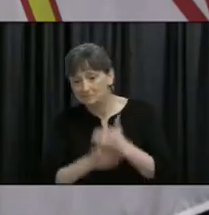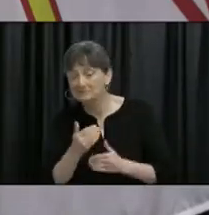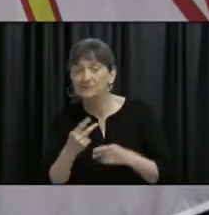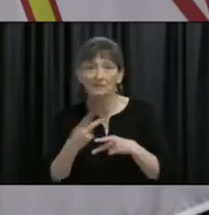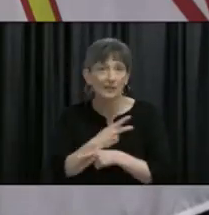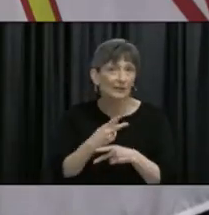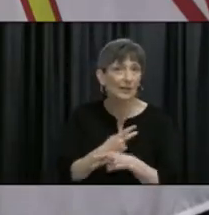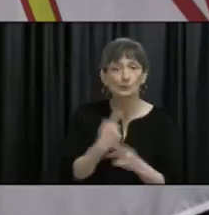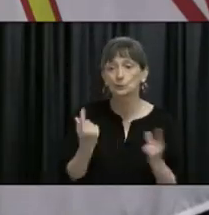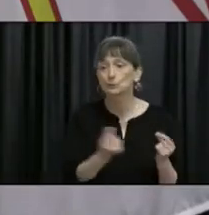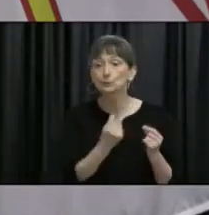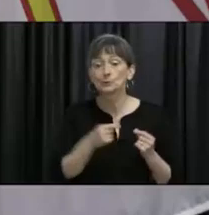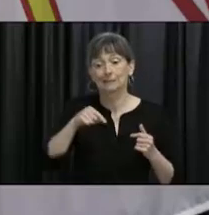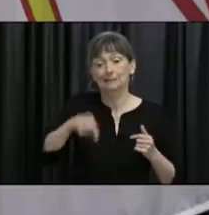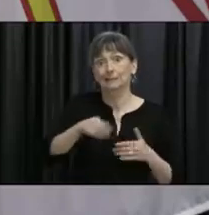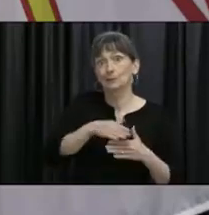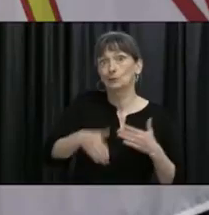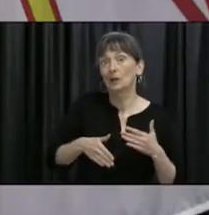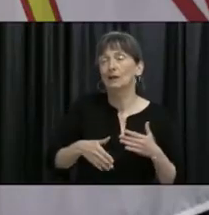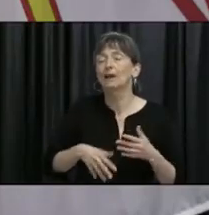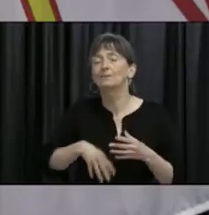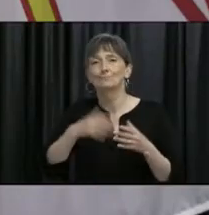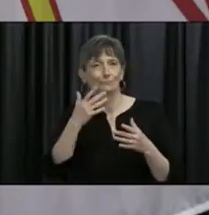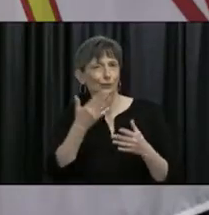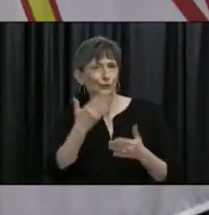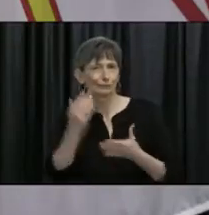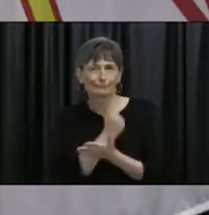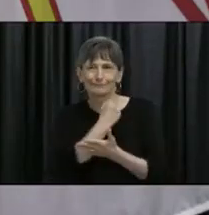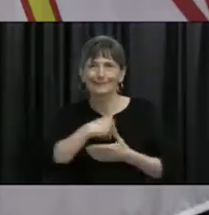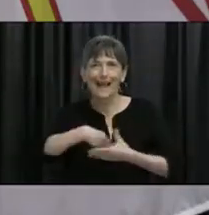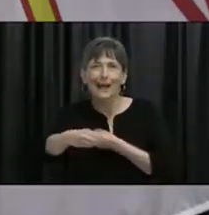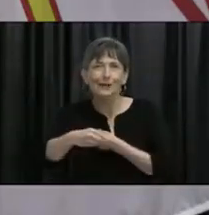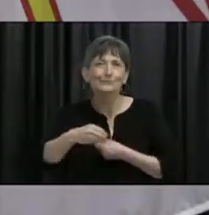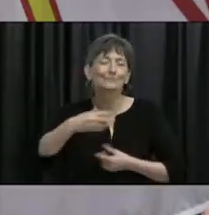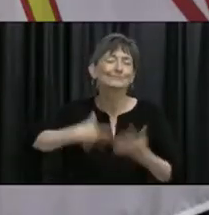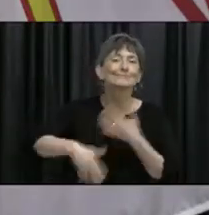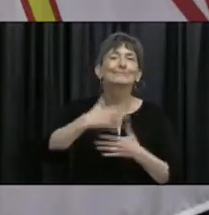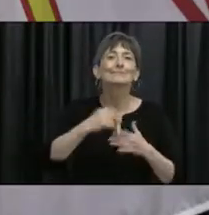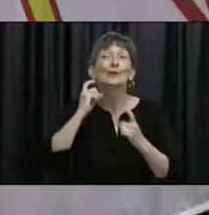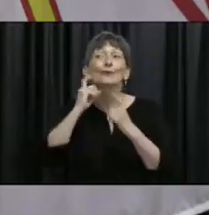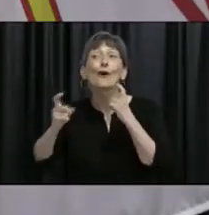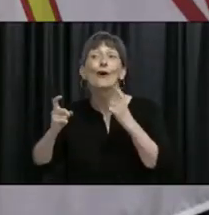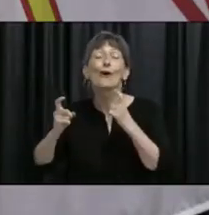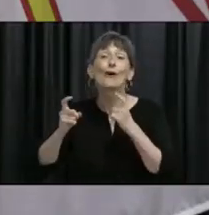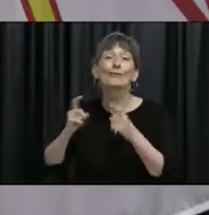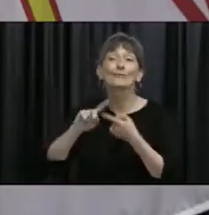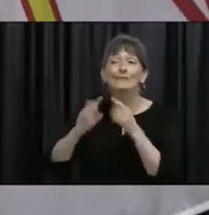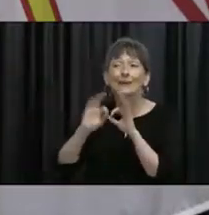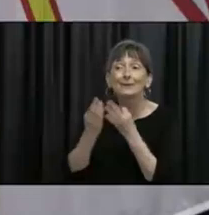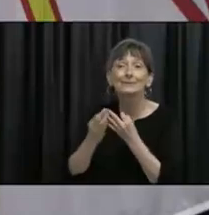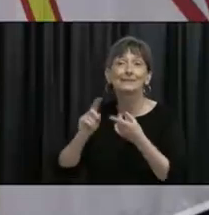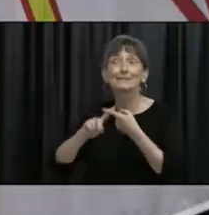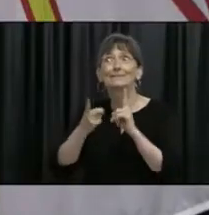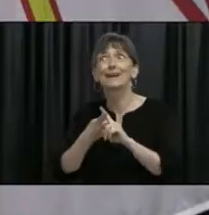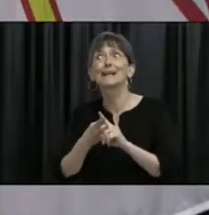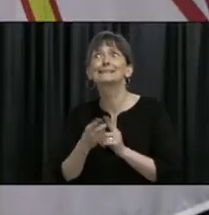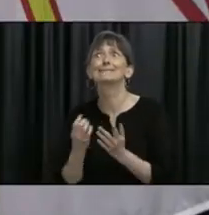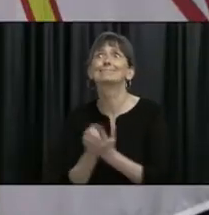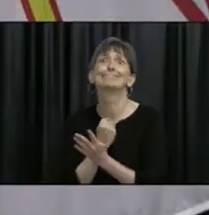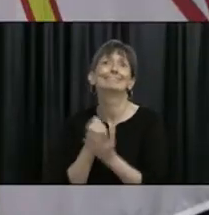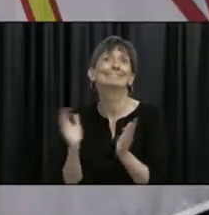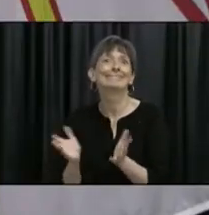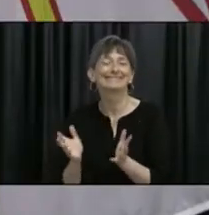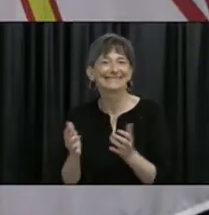weekend would be a good time to get out and get some fresh air. Call some of those loved ones that you haven't talked to in a while, that you have not been